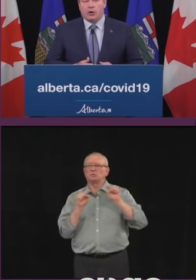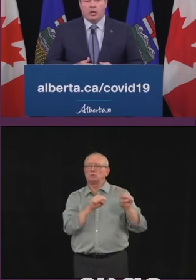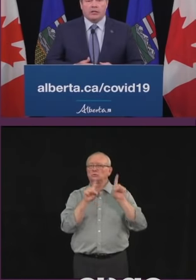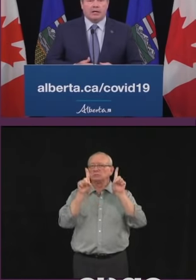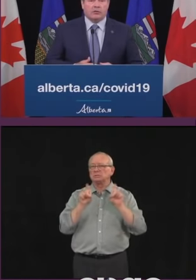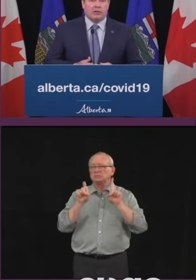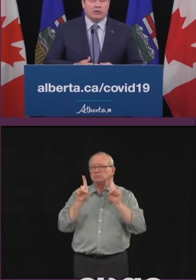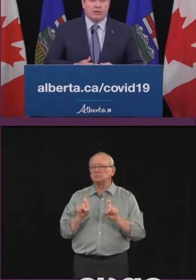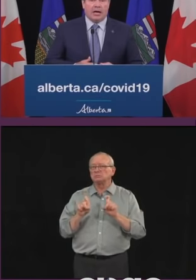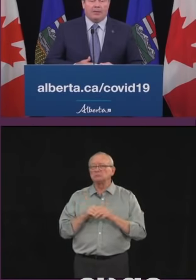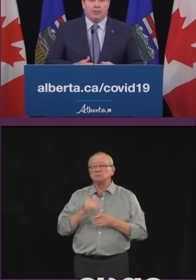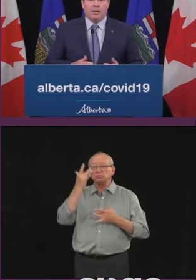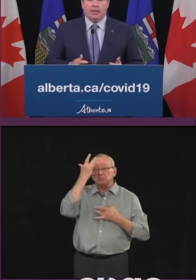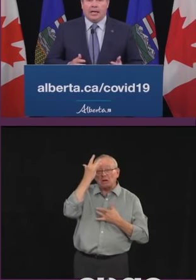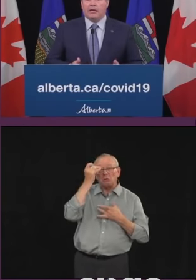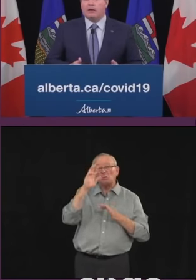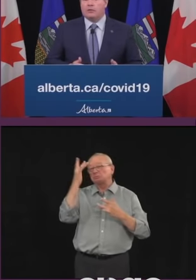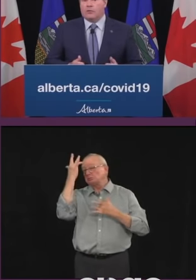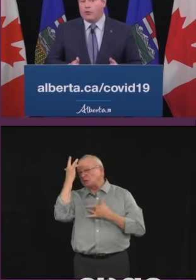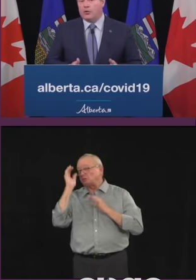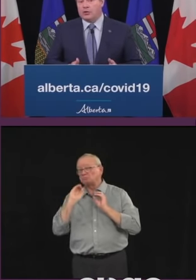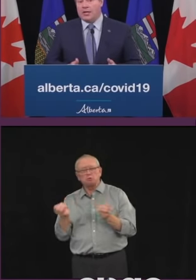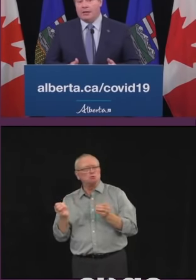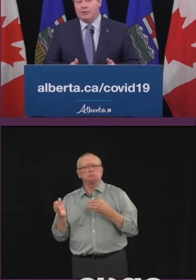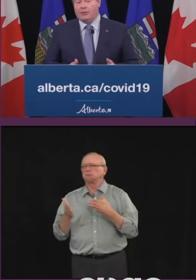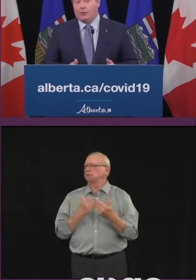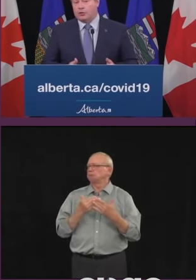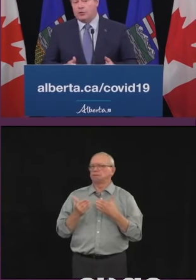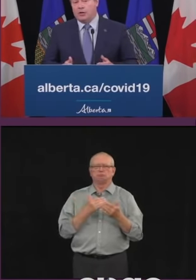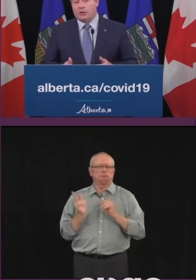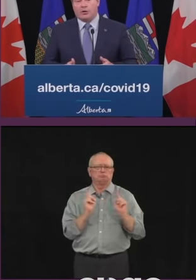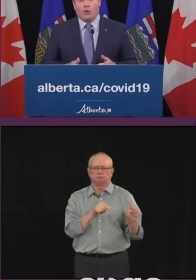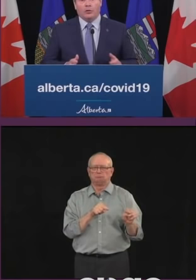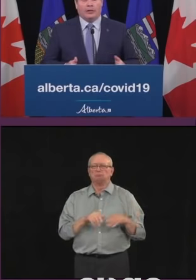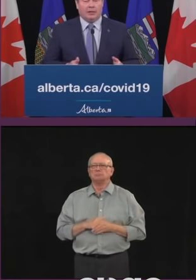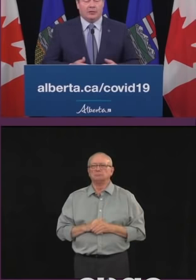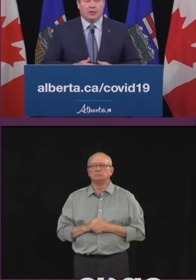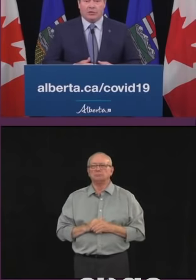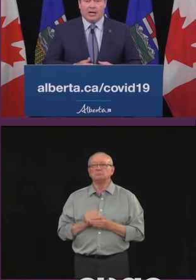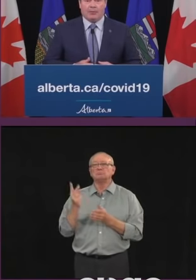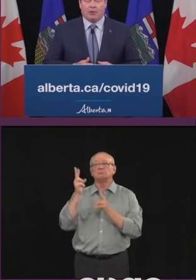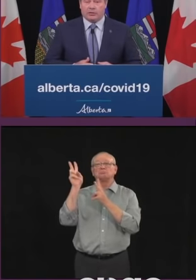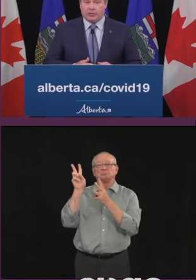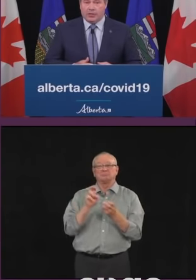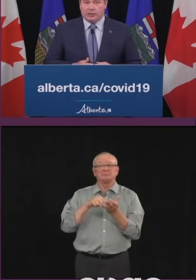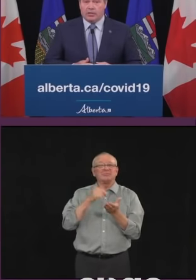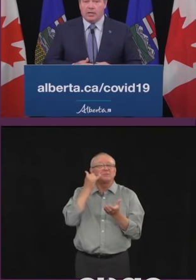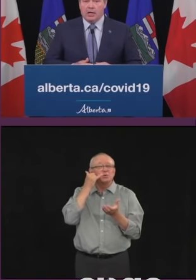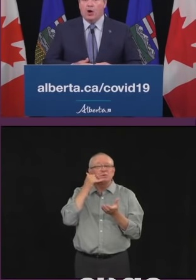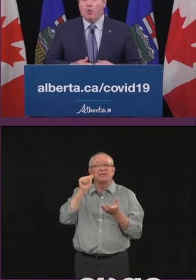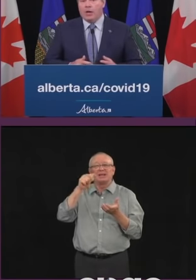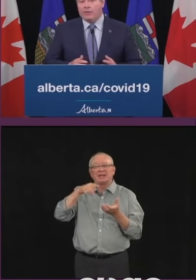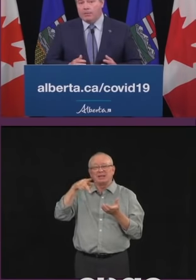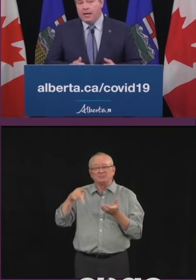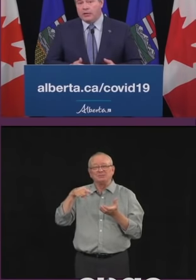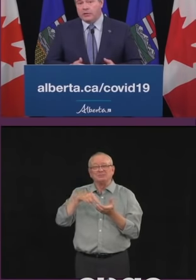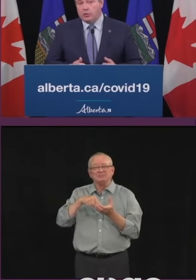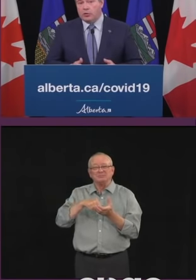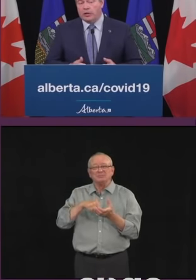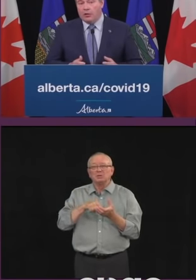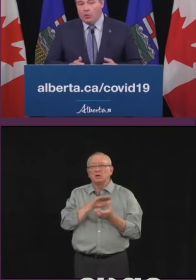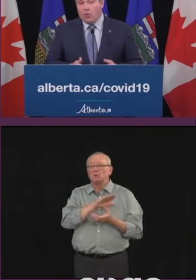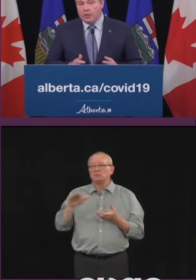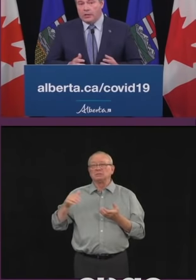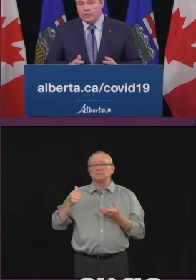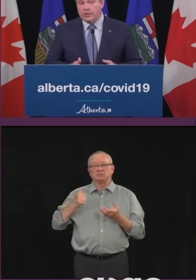with our contact tracing app Canada's first and for two months our only tracing app across the country we have the best